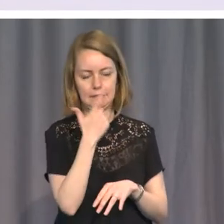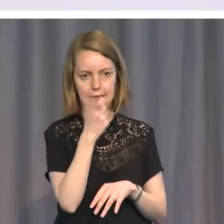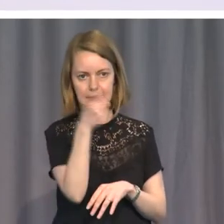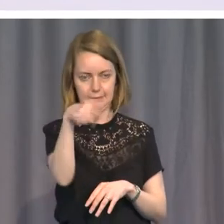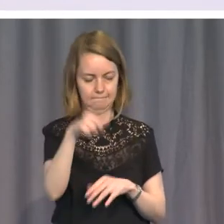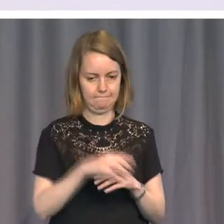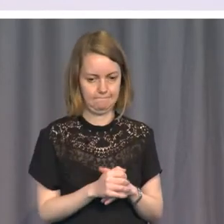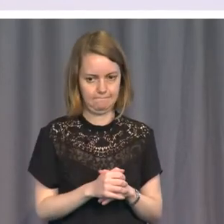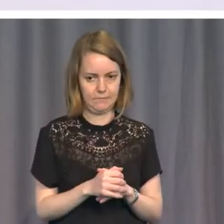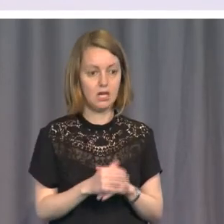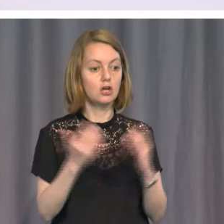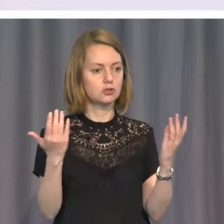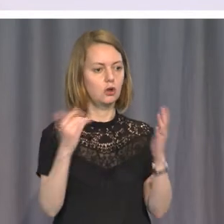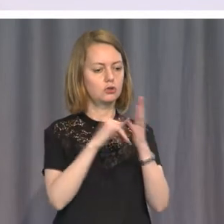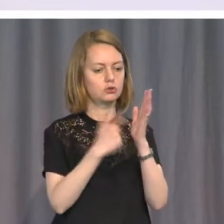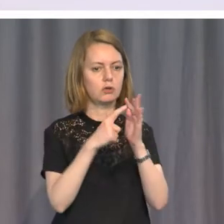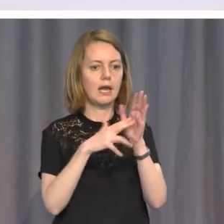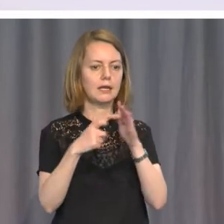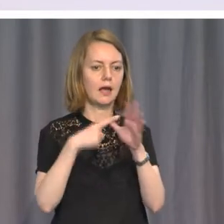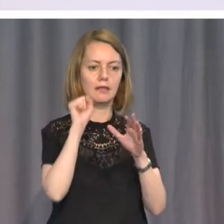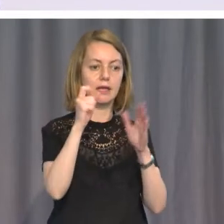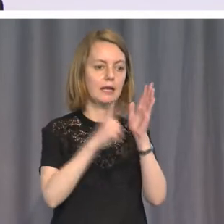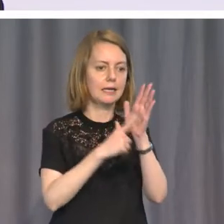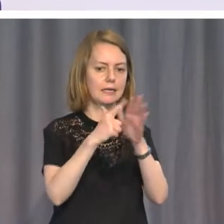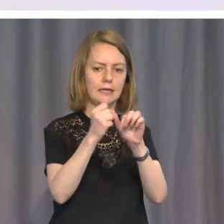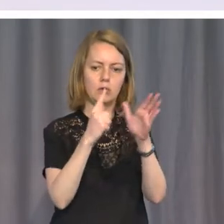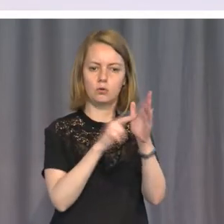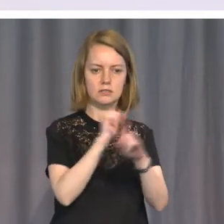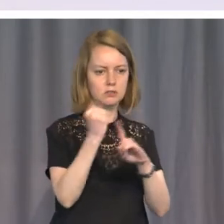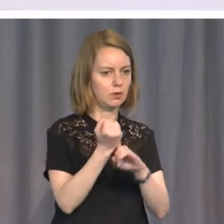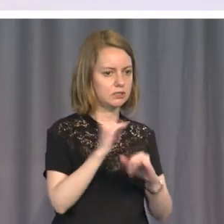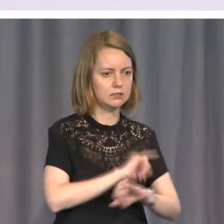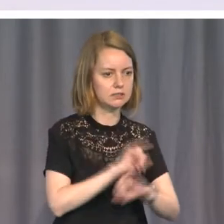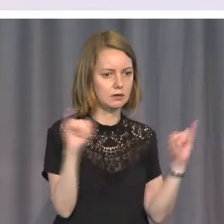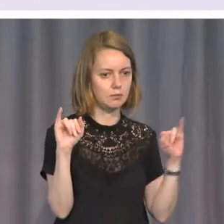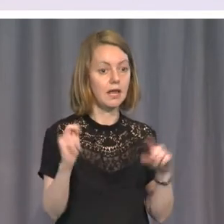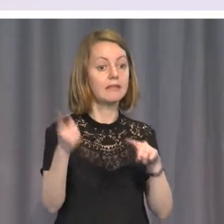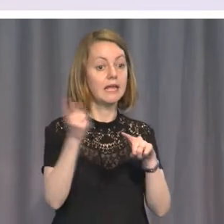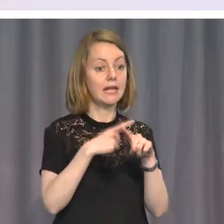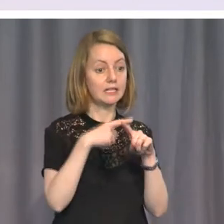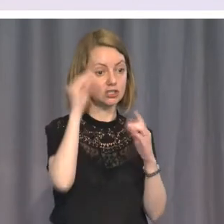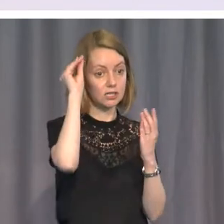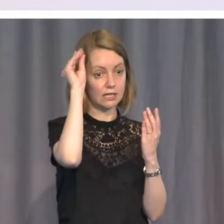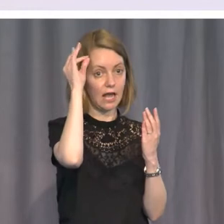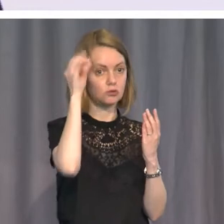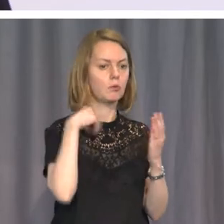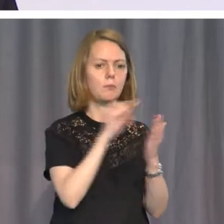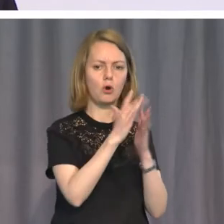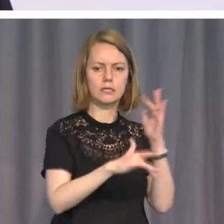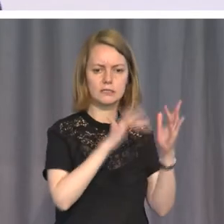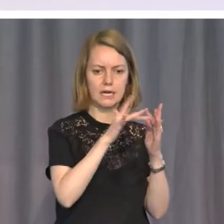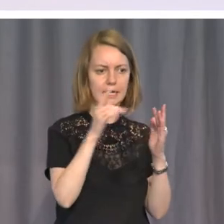and the legal profession is in despair. I wrote a report for the English Bar Council, it's on the internet if anyone wants to read it,